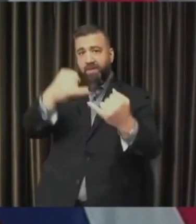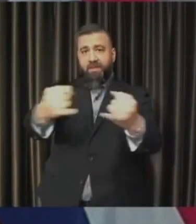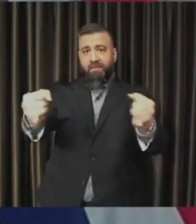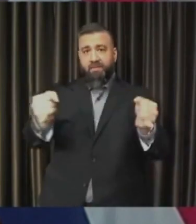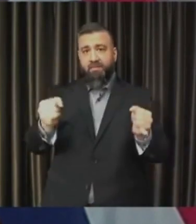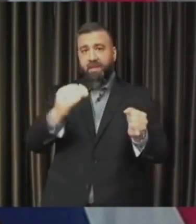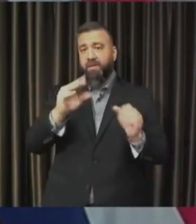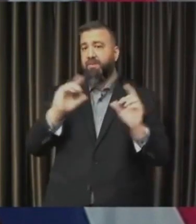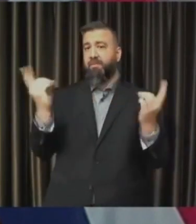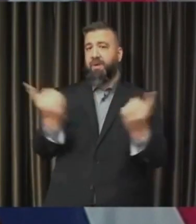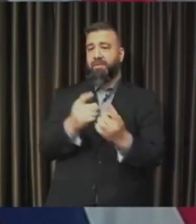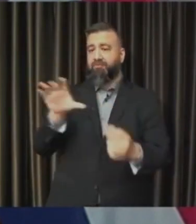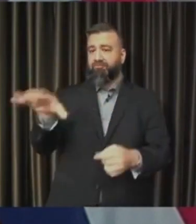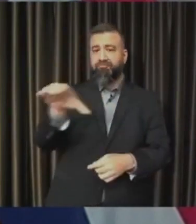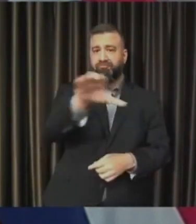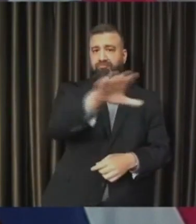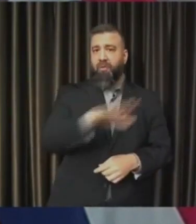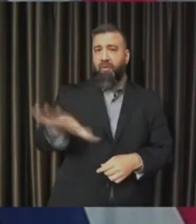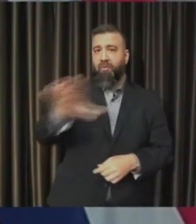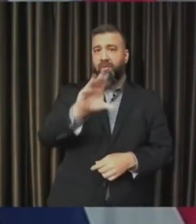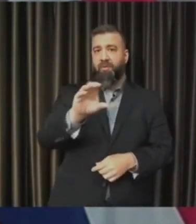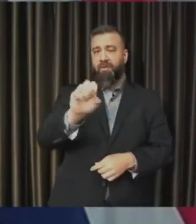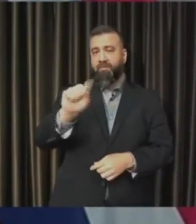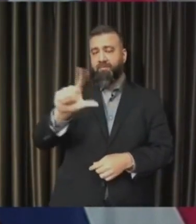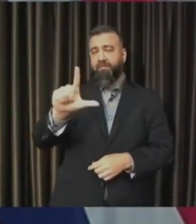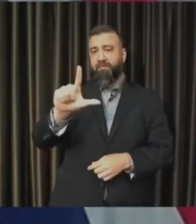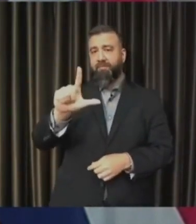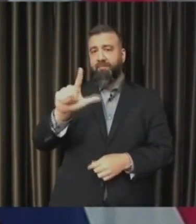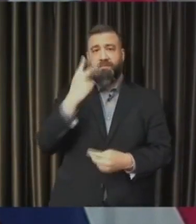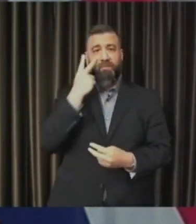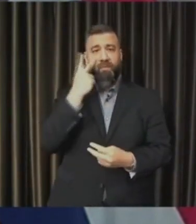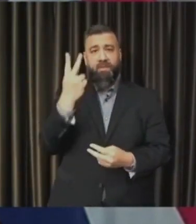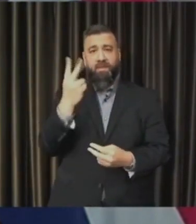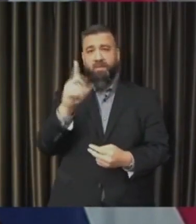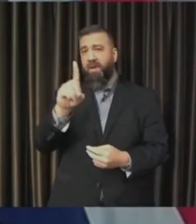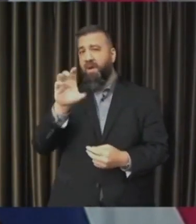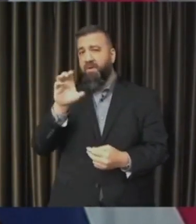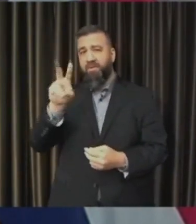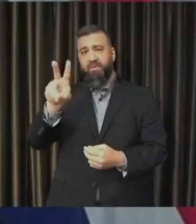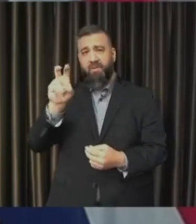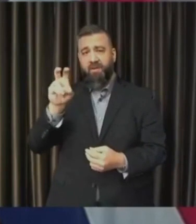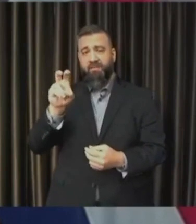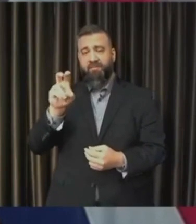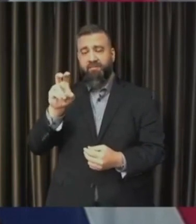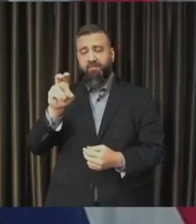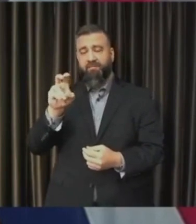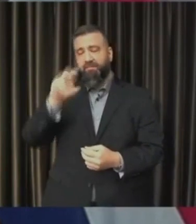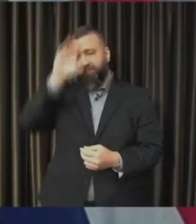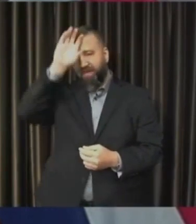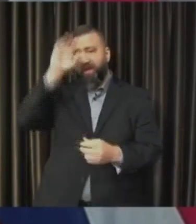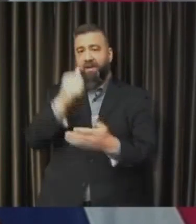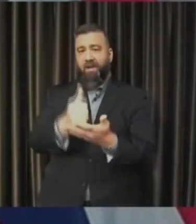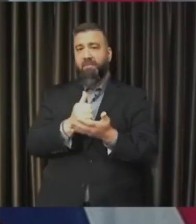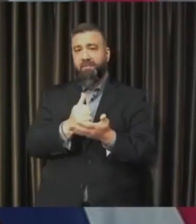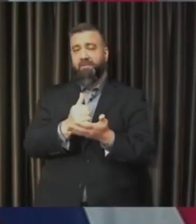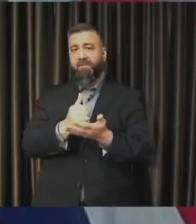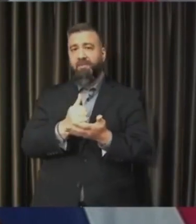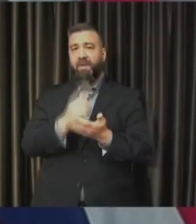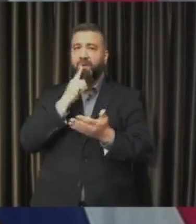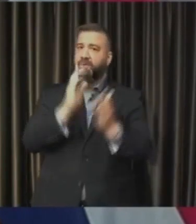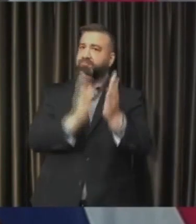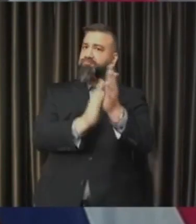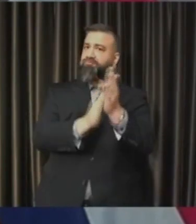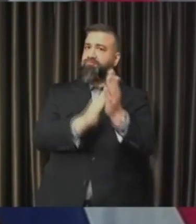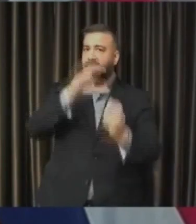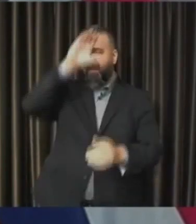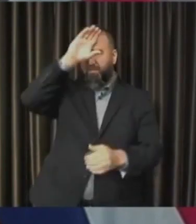departments throughout the county. We've seen literally hundreds of firefighters and paramedics help us, and I want to especially praise fire protection